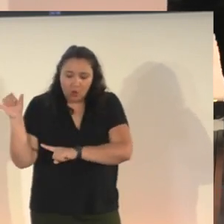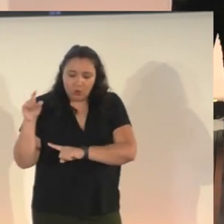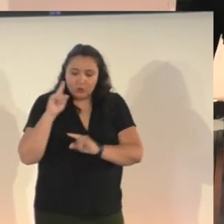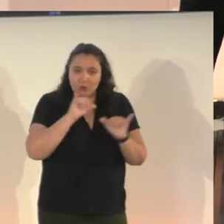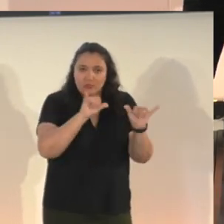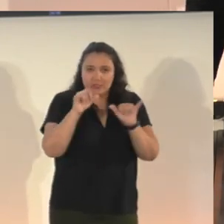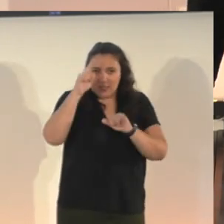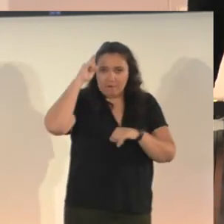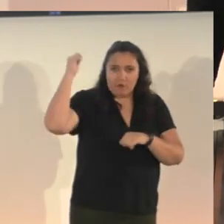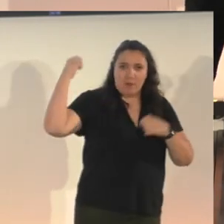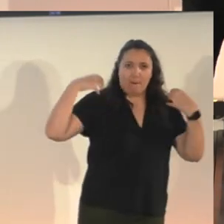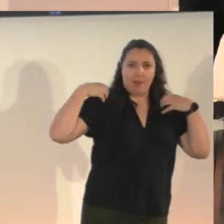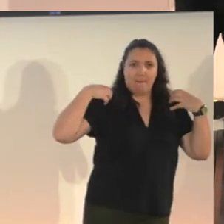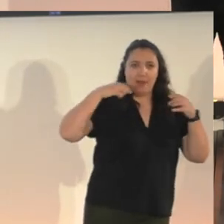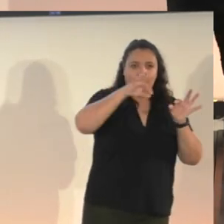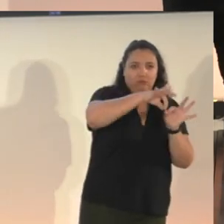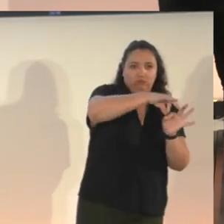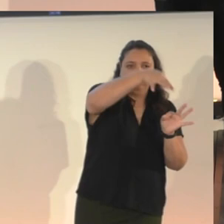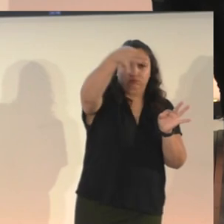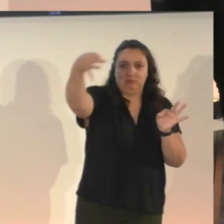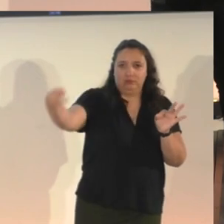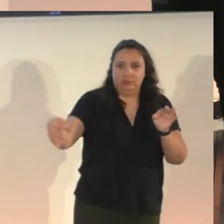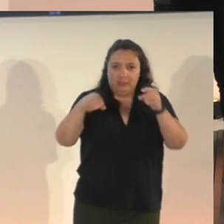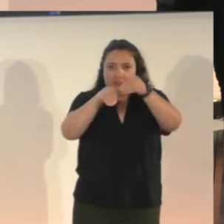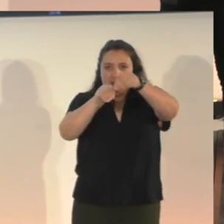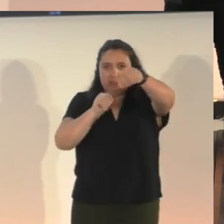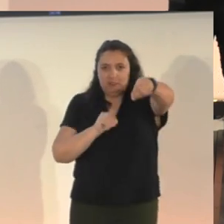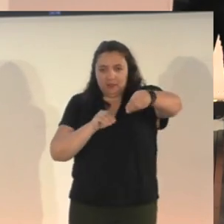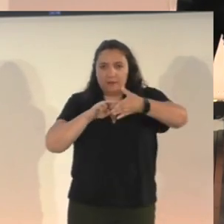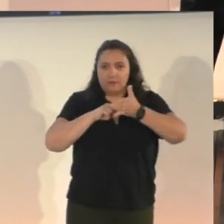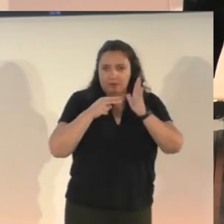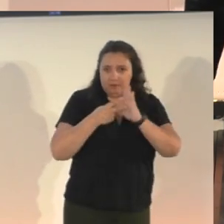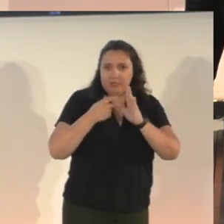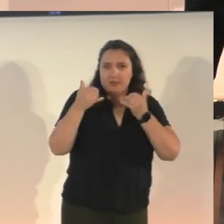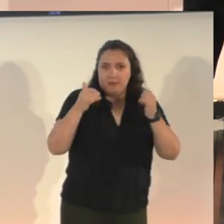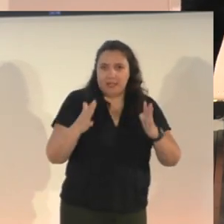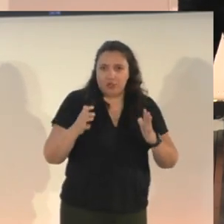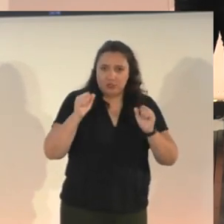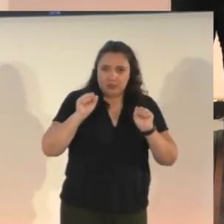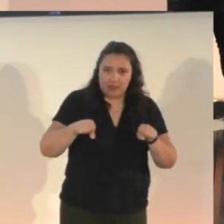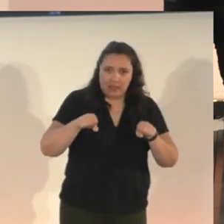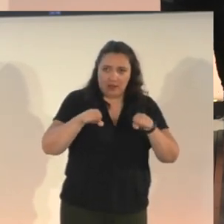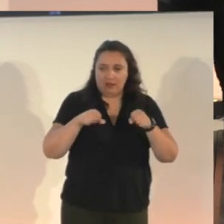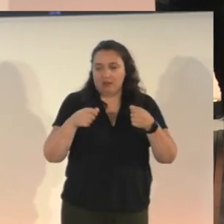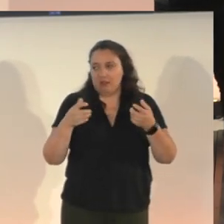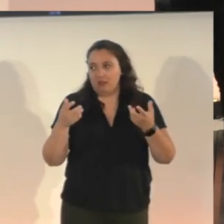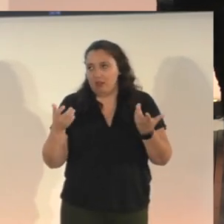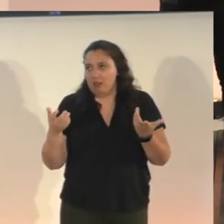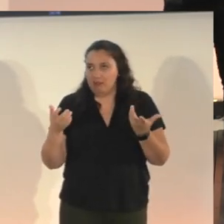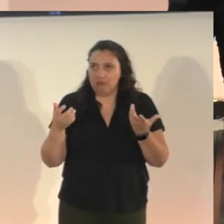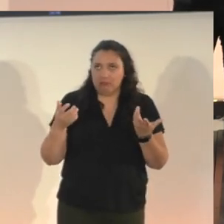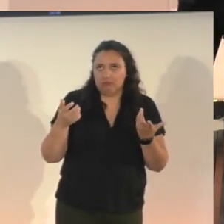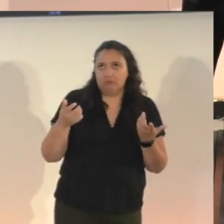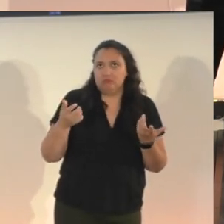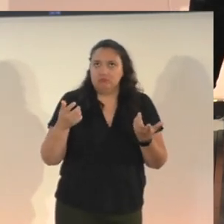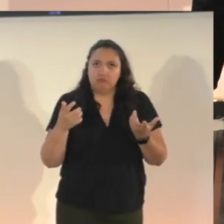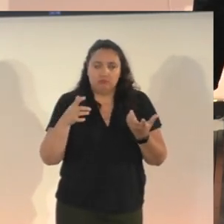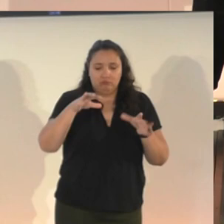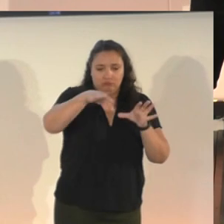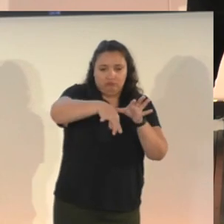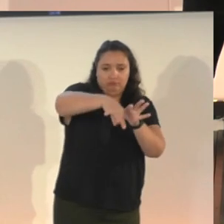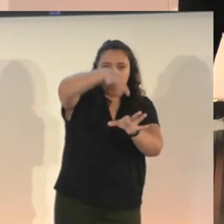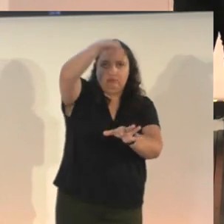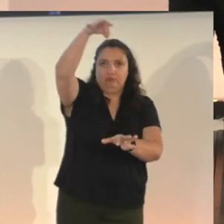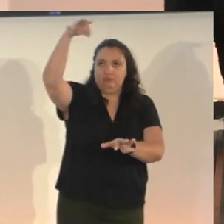zipper to make sure that the players could get to the pages that they would like to get